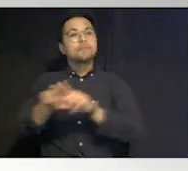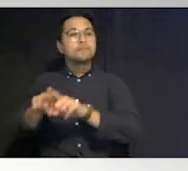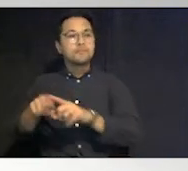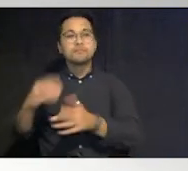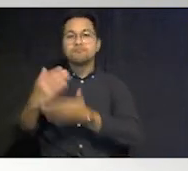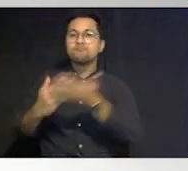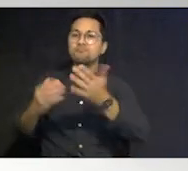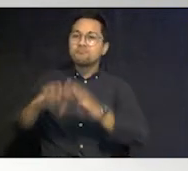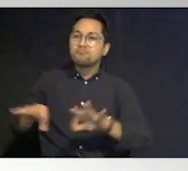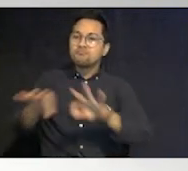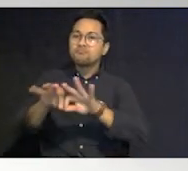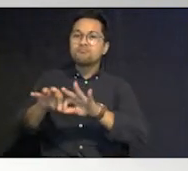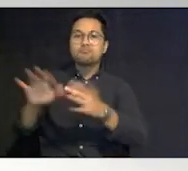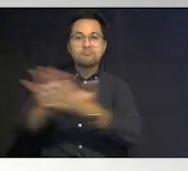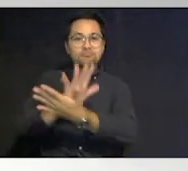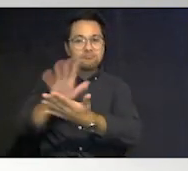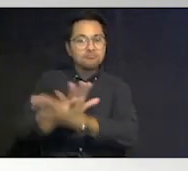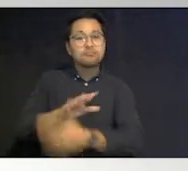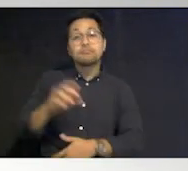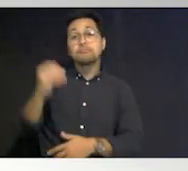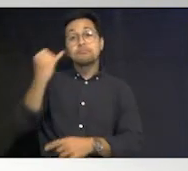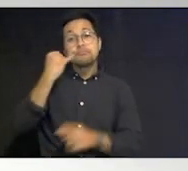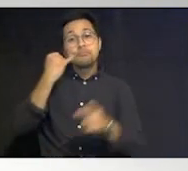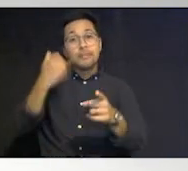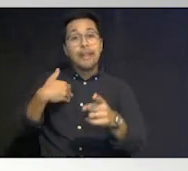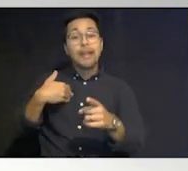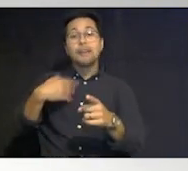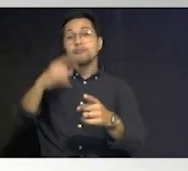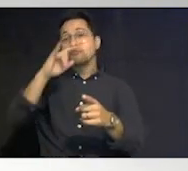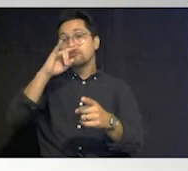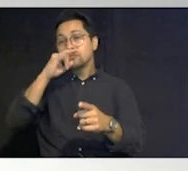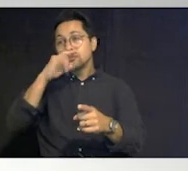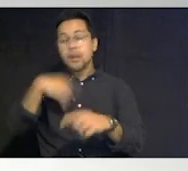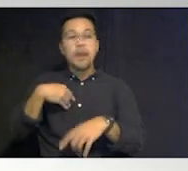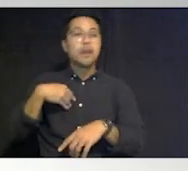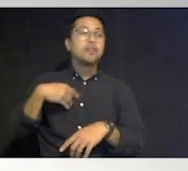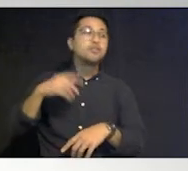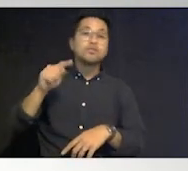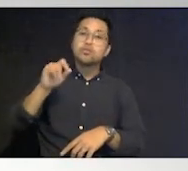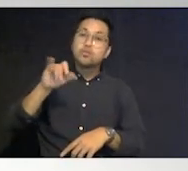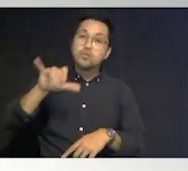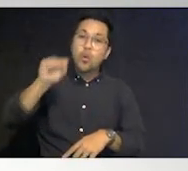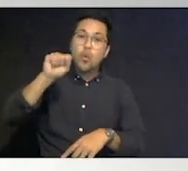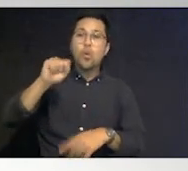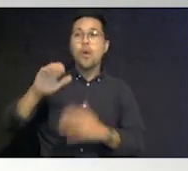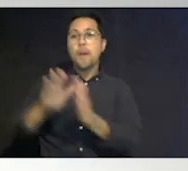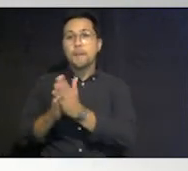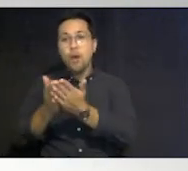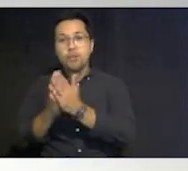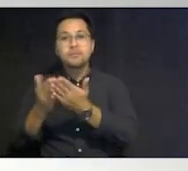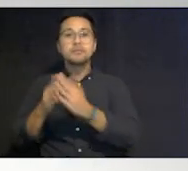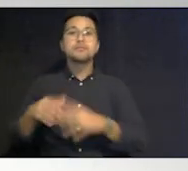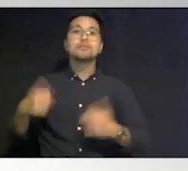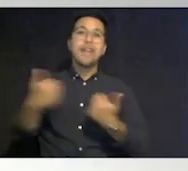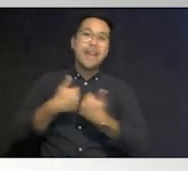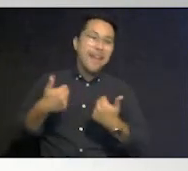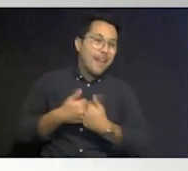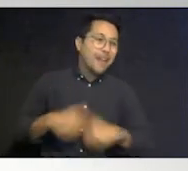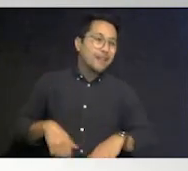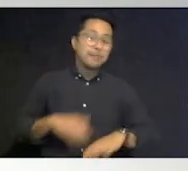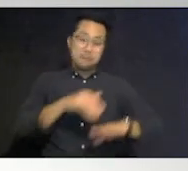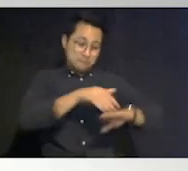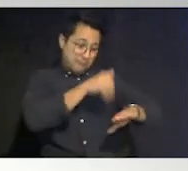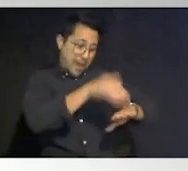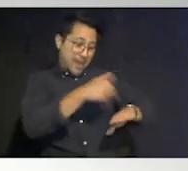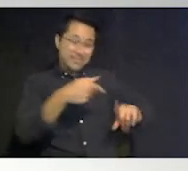you might want to include in there if you have children toys books and games um pet care items you know we don't want